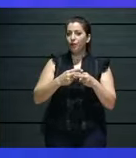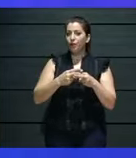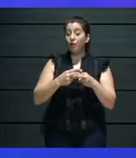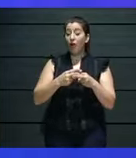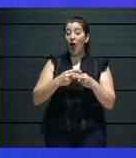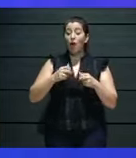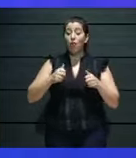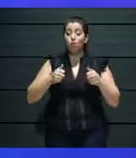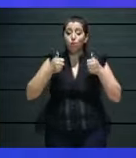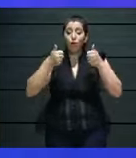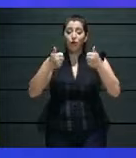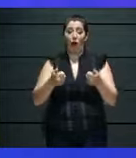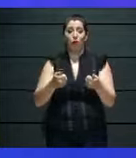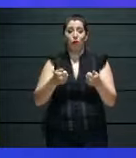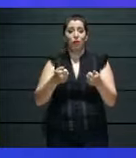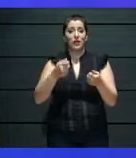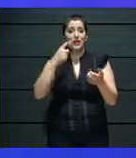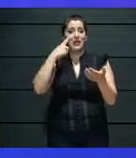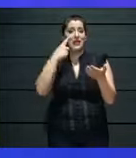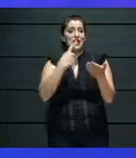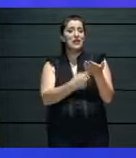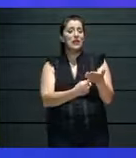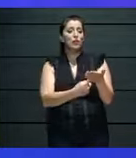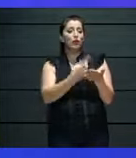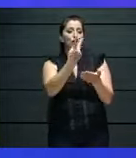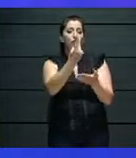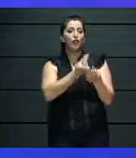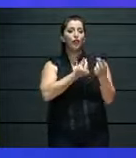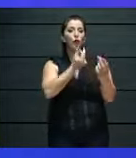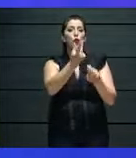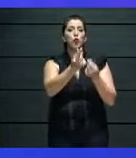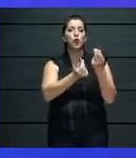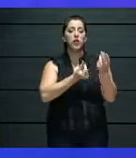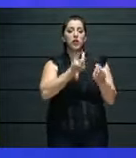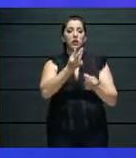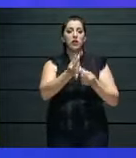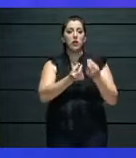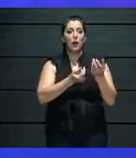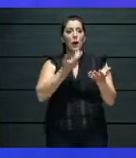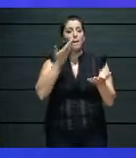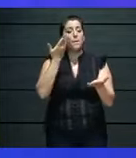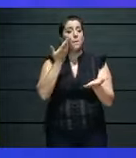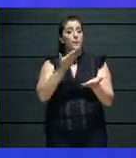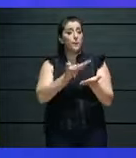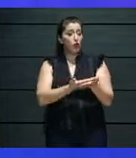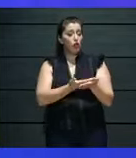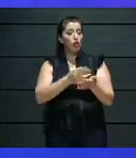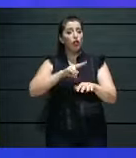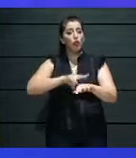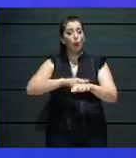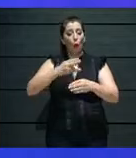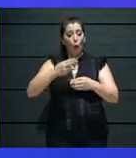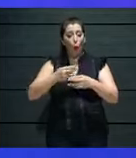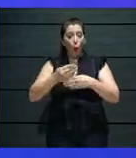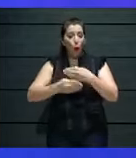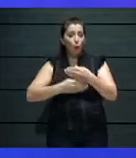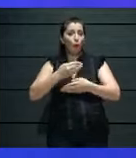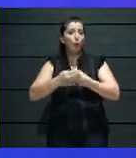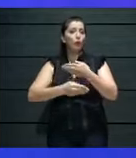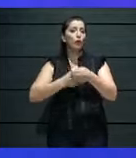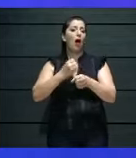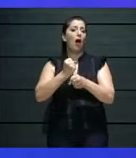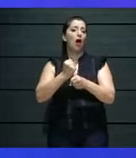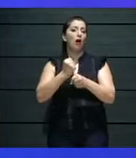enough to what we're going through, then we courageously ensure that the money is